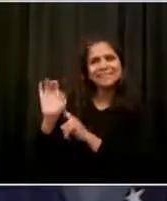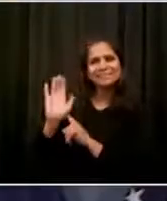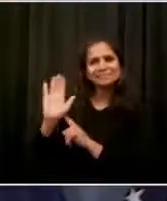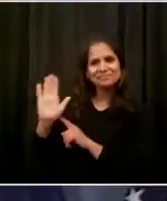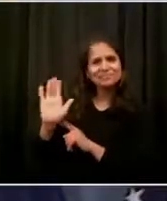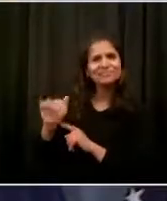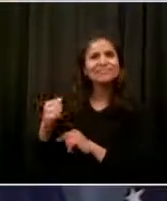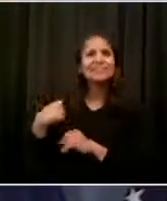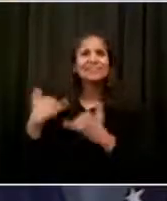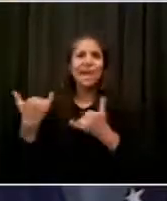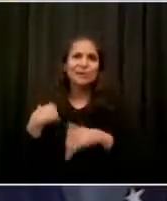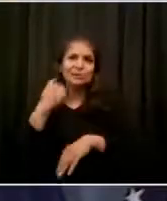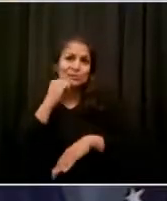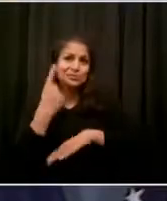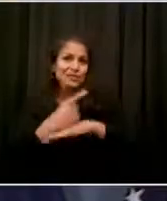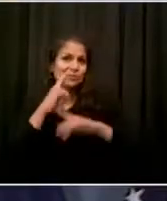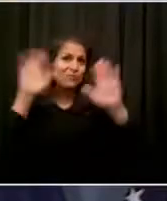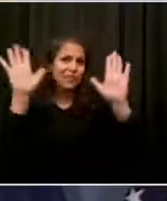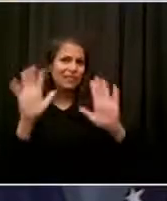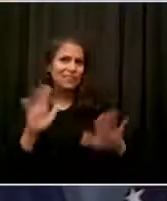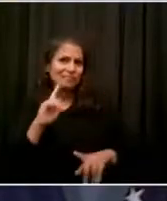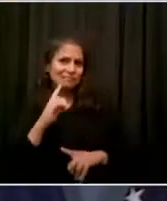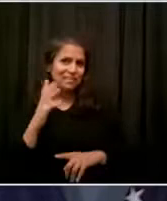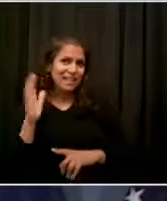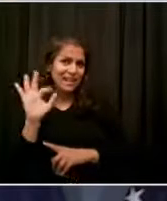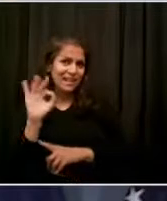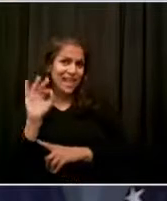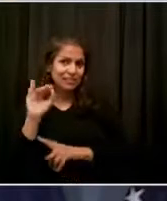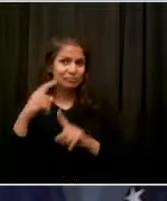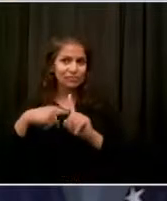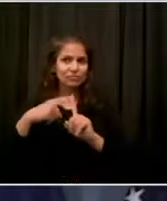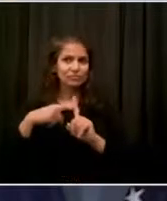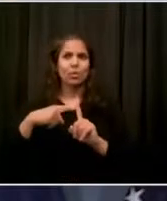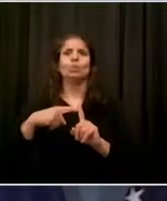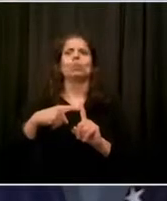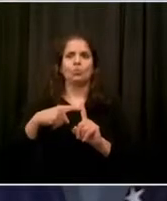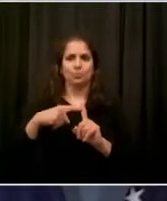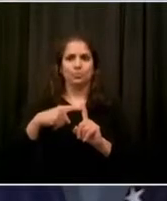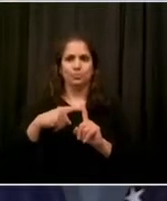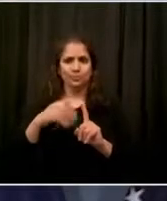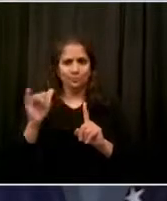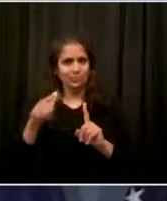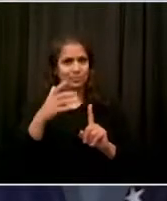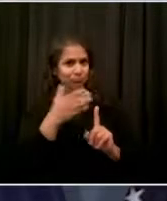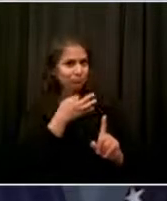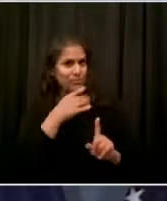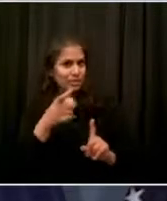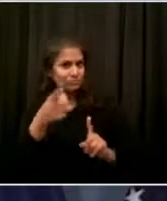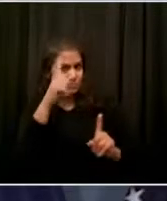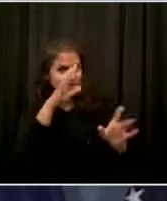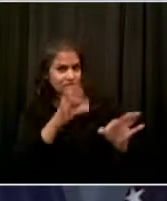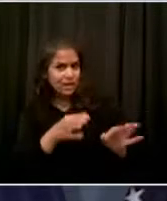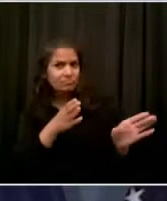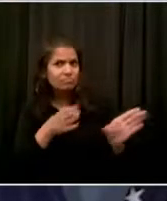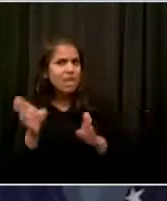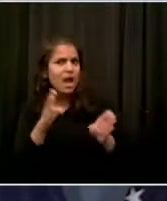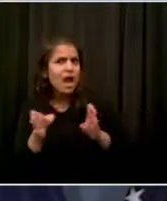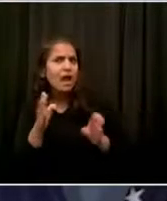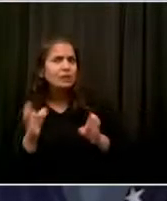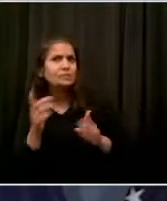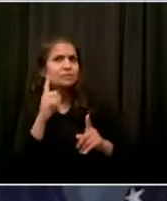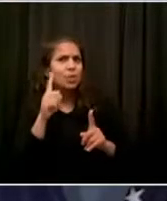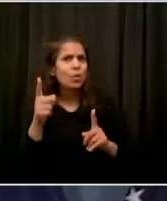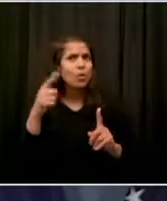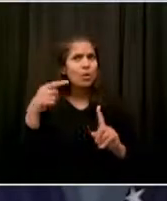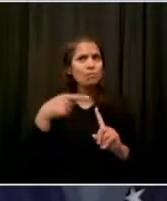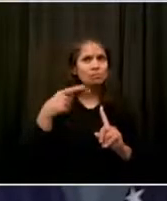I'm wondering what progress you've made towards coming up with any plan to allow young people to either swim in a pool, swim